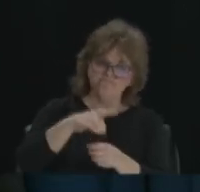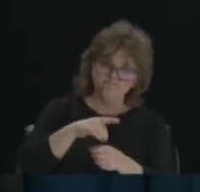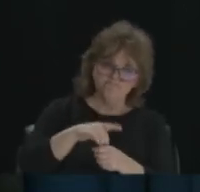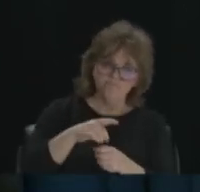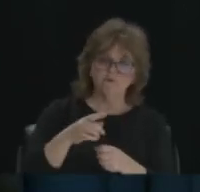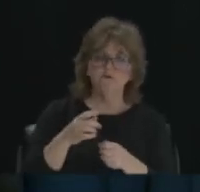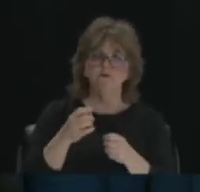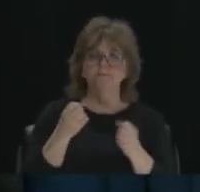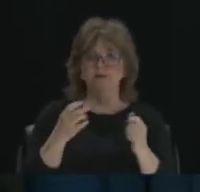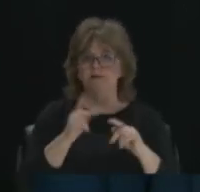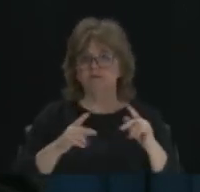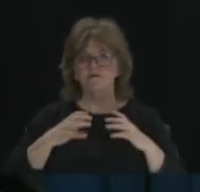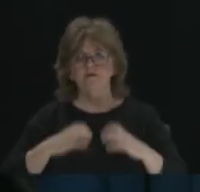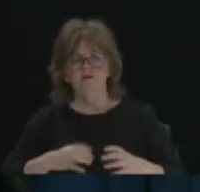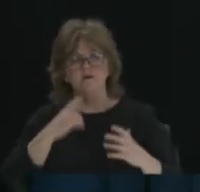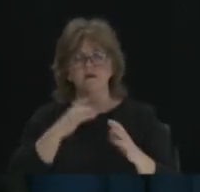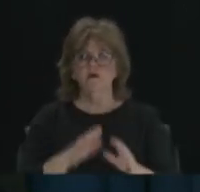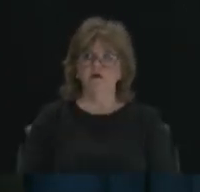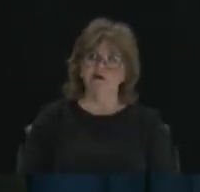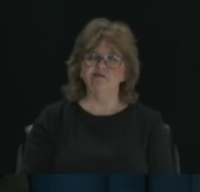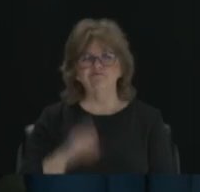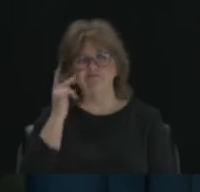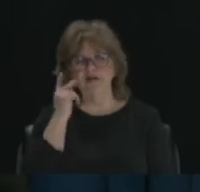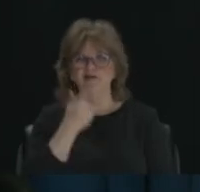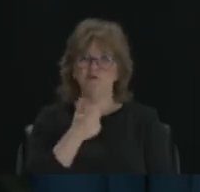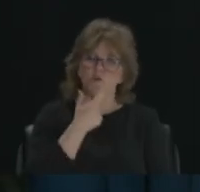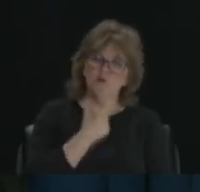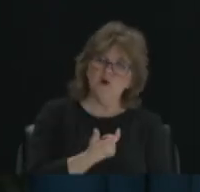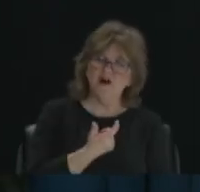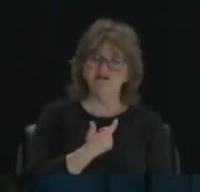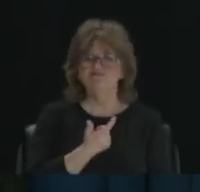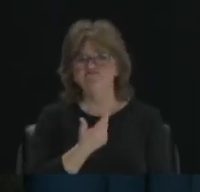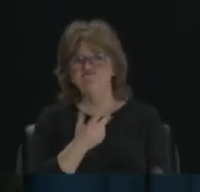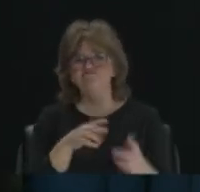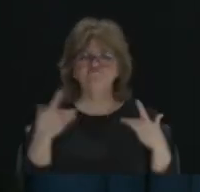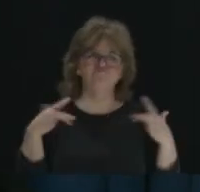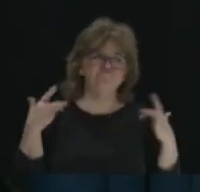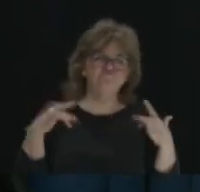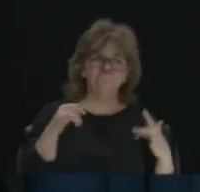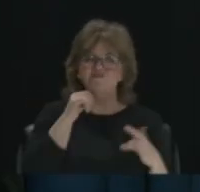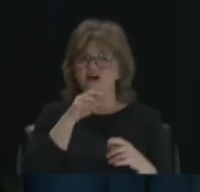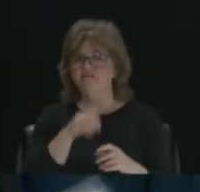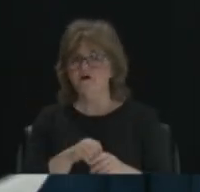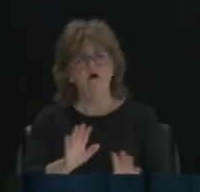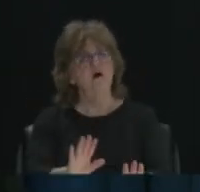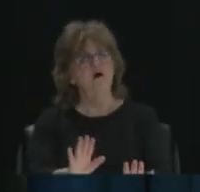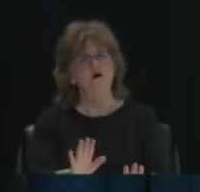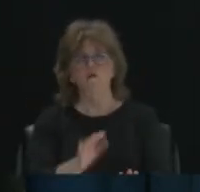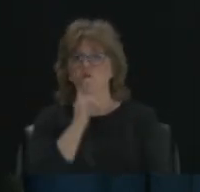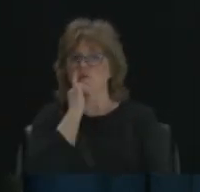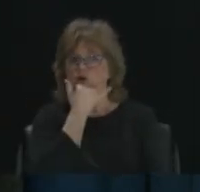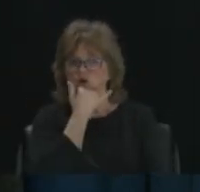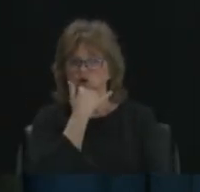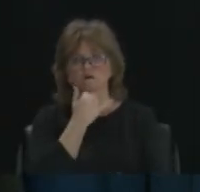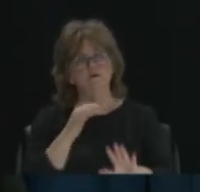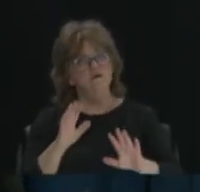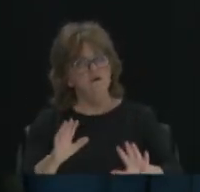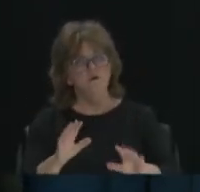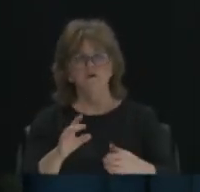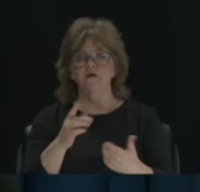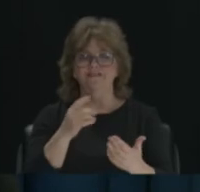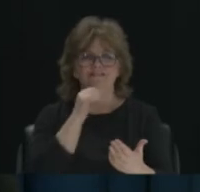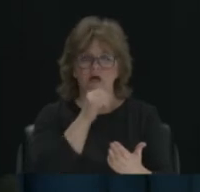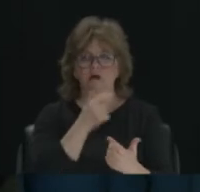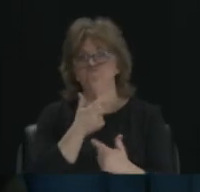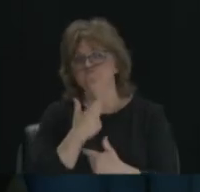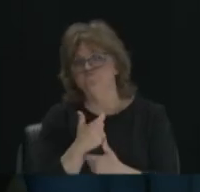think that politics is something you watch, you don't participate in. And yet we would say often at the League, democracy is not a